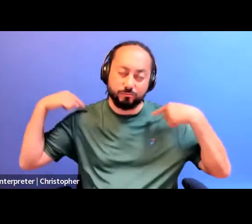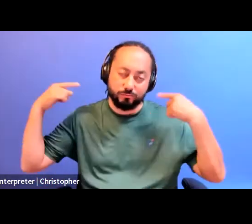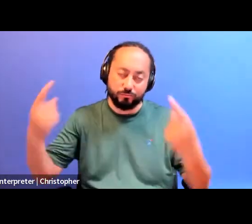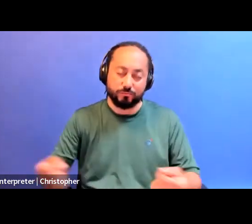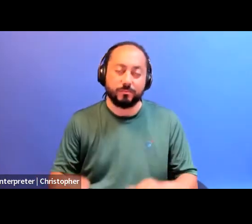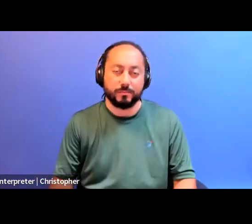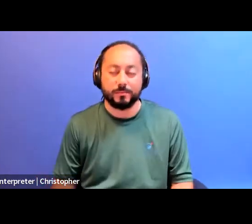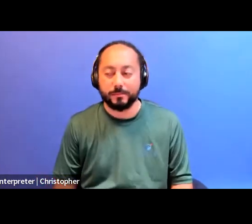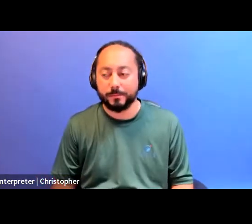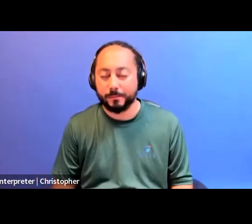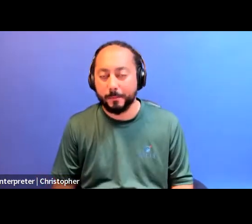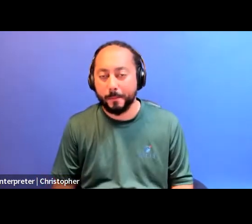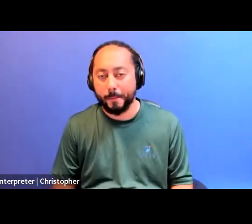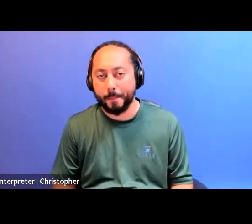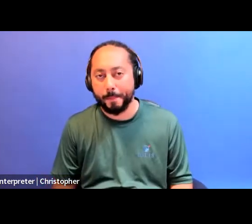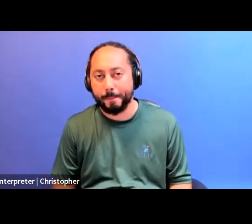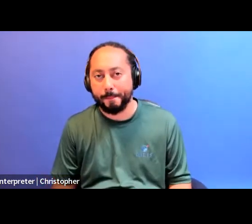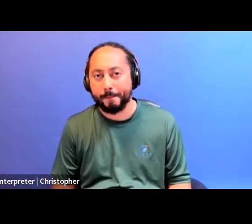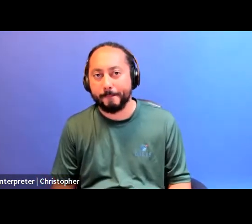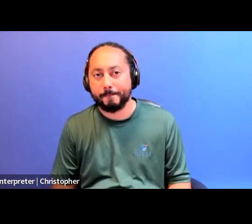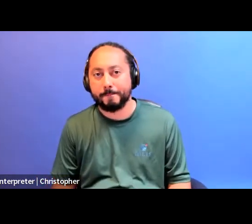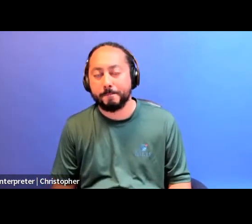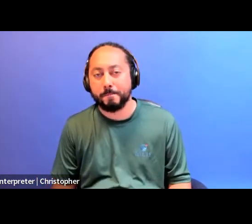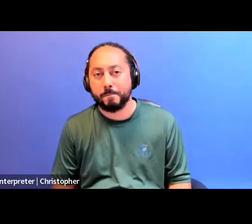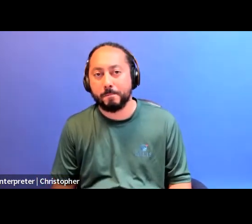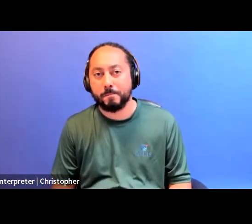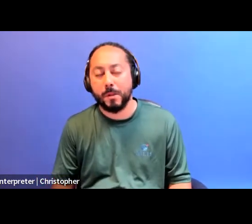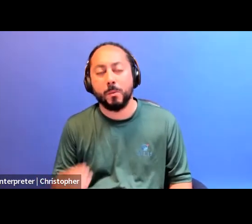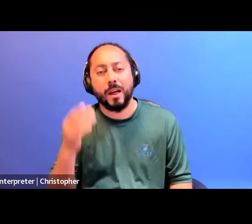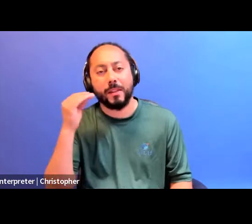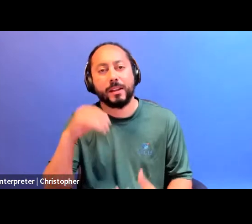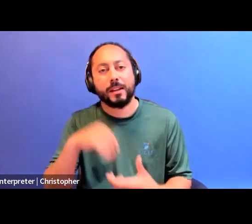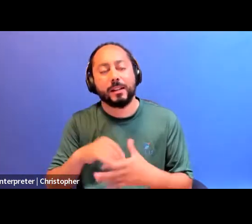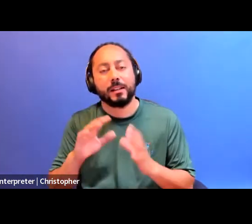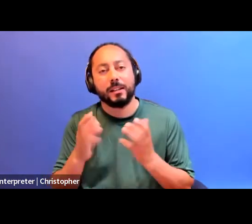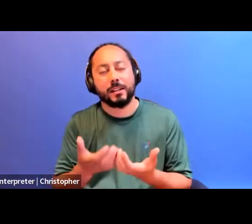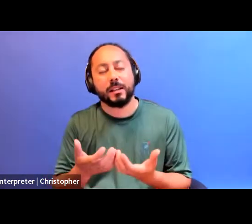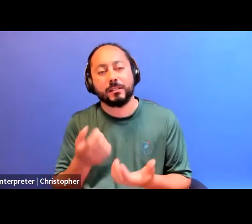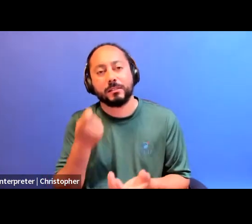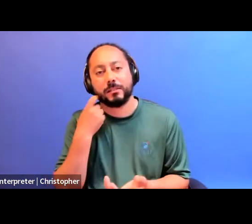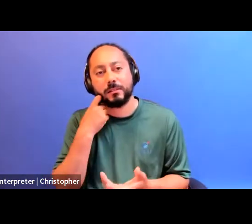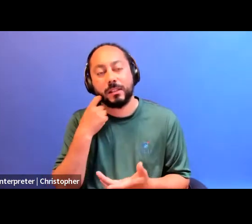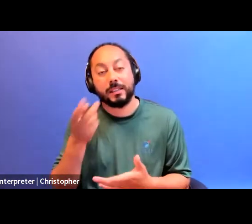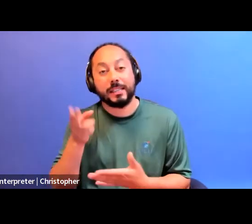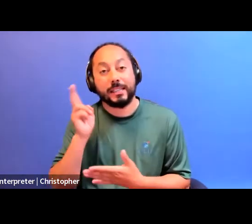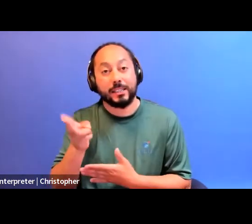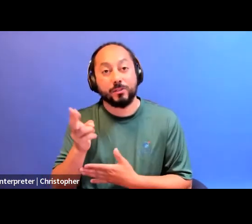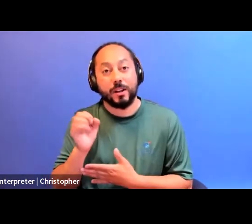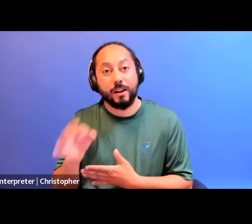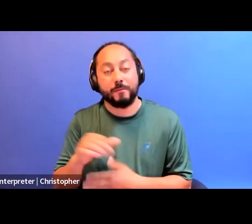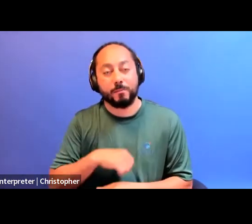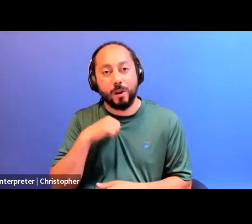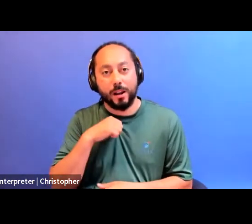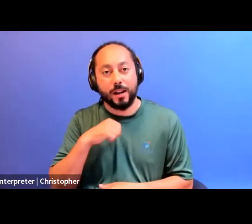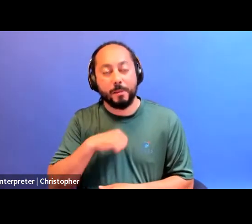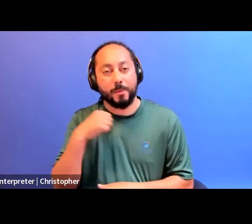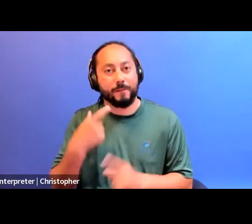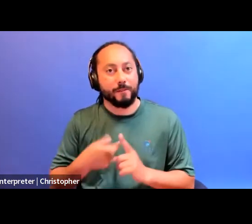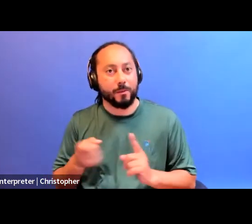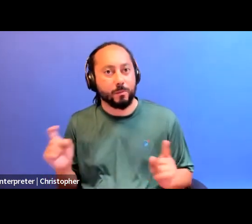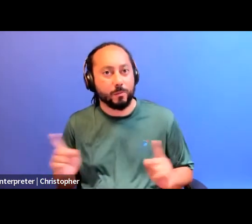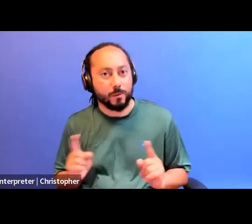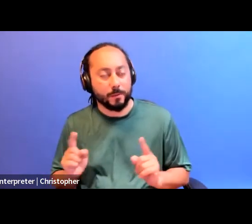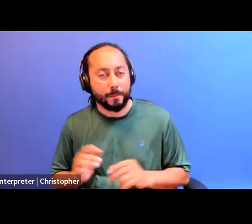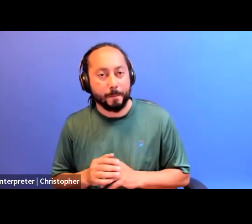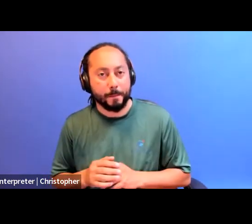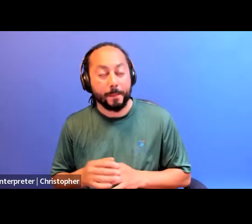think in class the other day about the history of pride and where pride comes from right which I think that